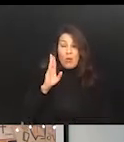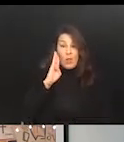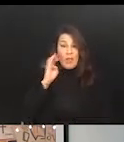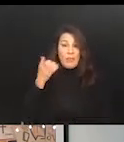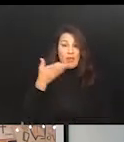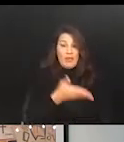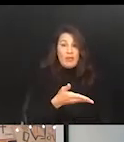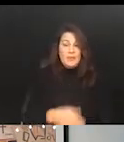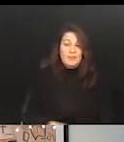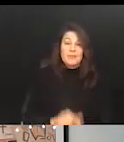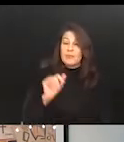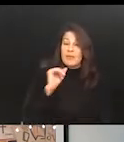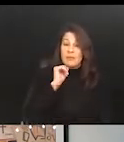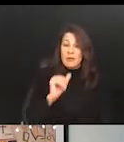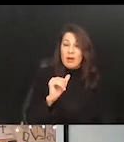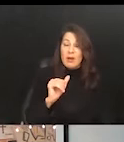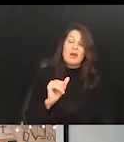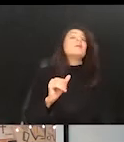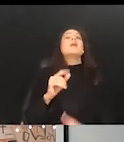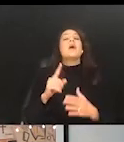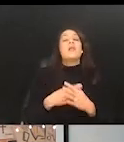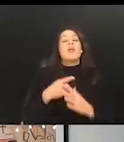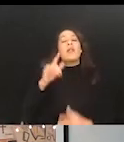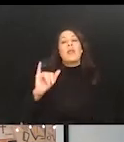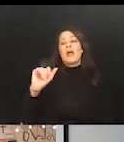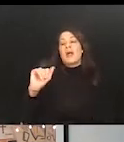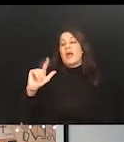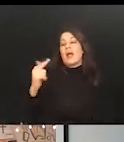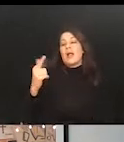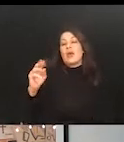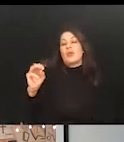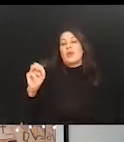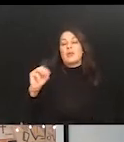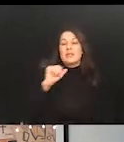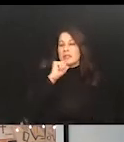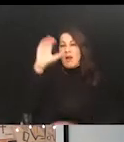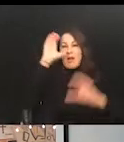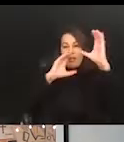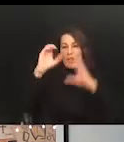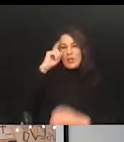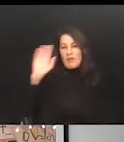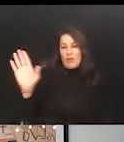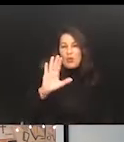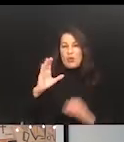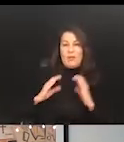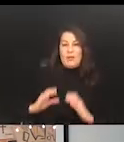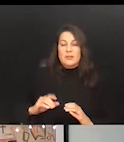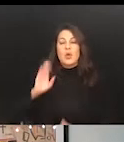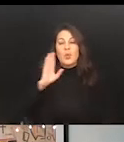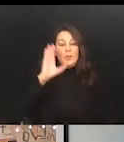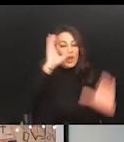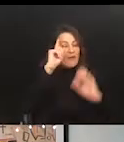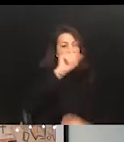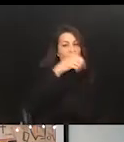And if they're not, then those algorithms are not going to be looking for your clients. They're going to be looking for other people